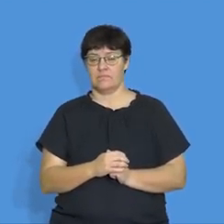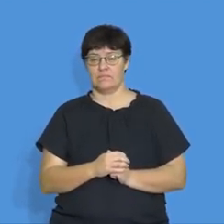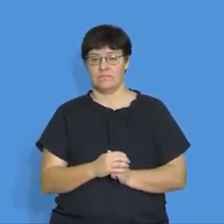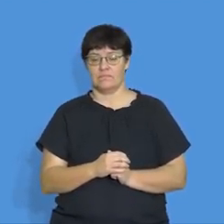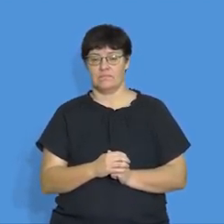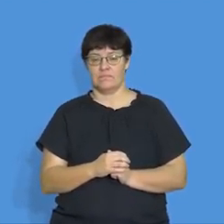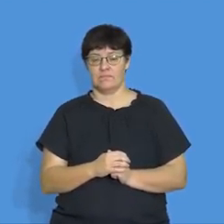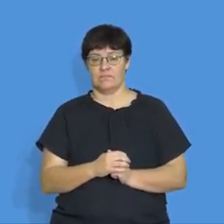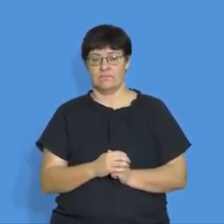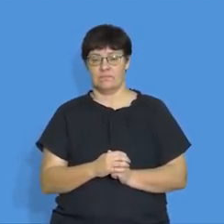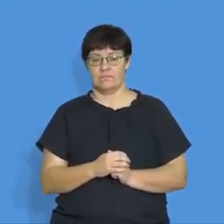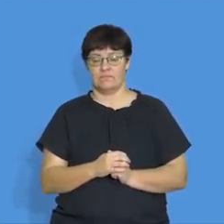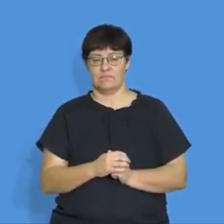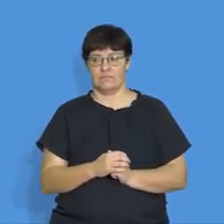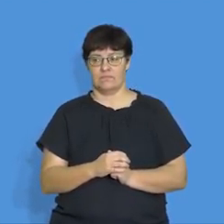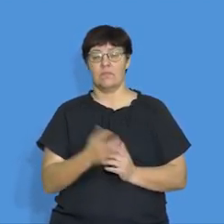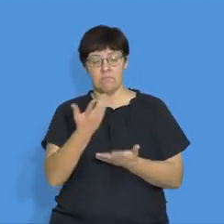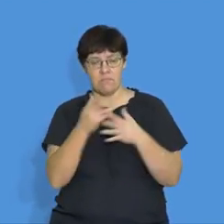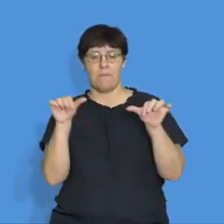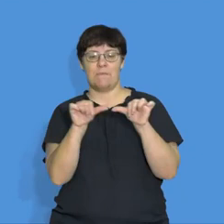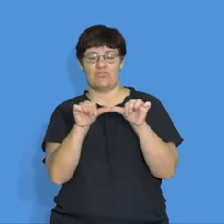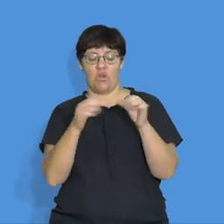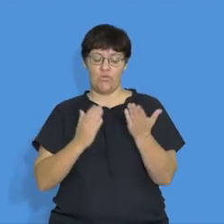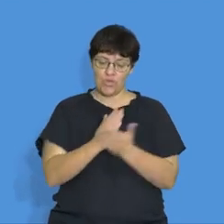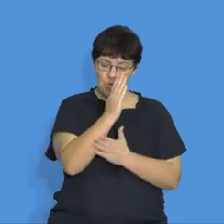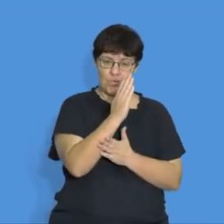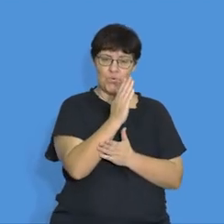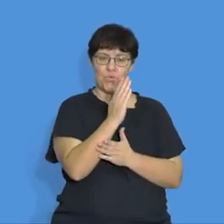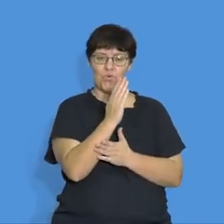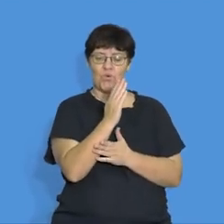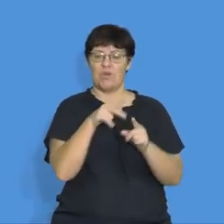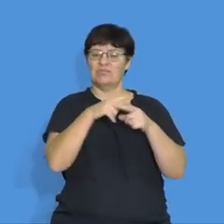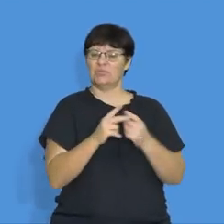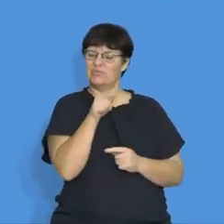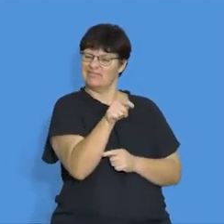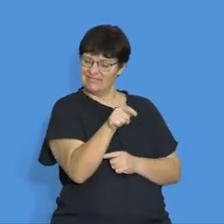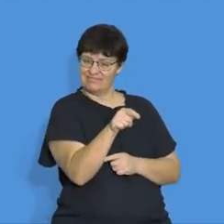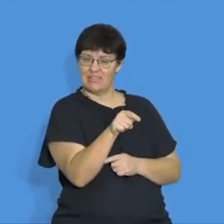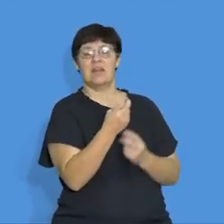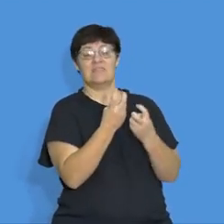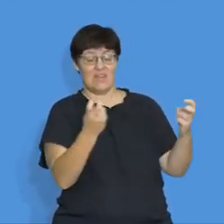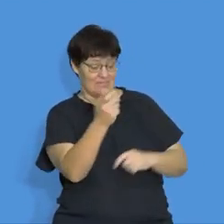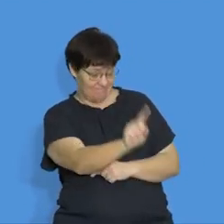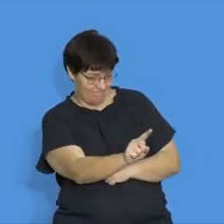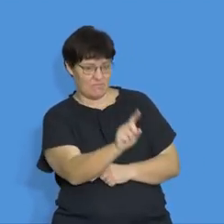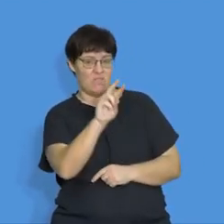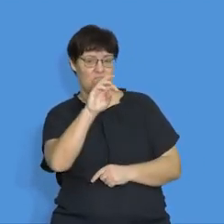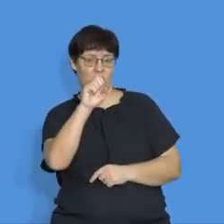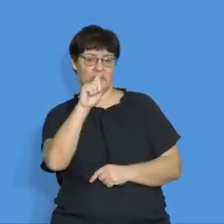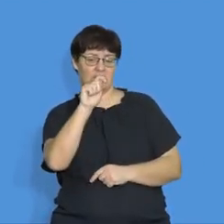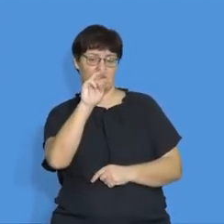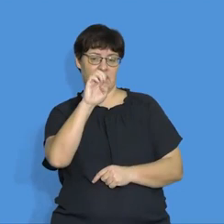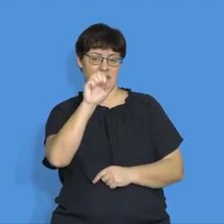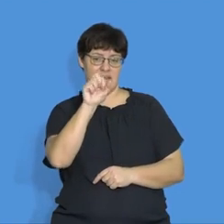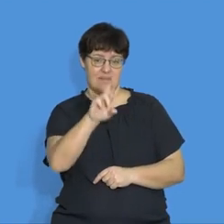that can be measured. So what is used to measure this quantity? It's a device called a voltmeter. So the question is,